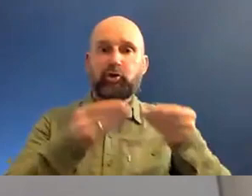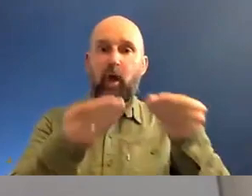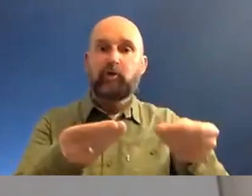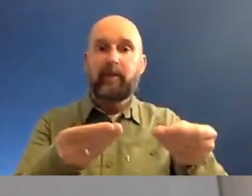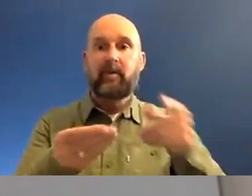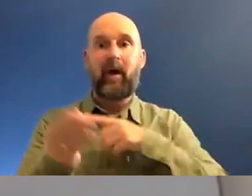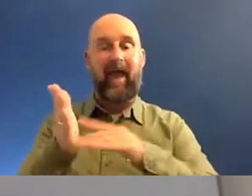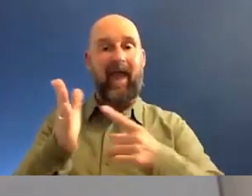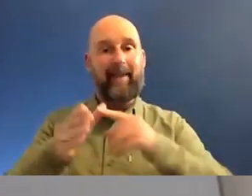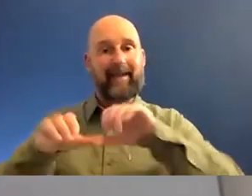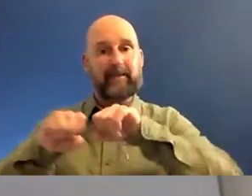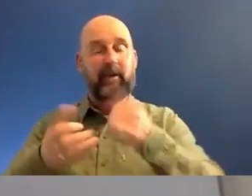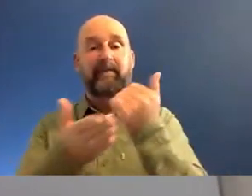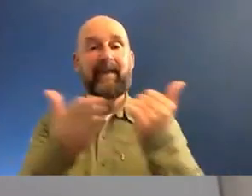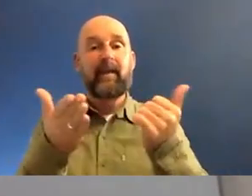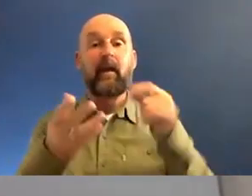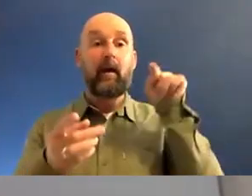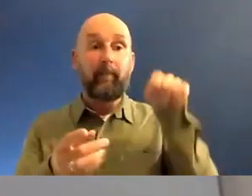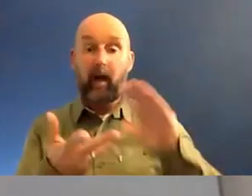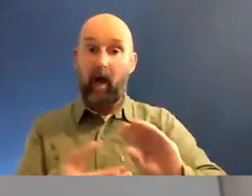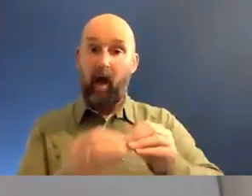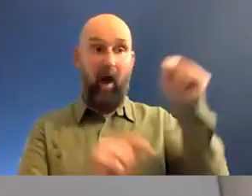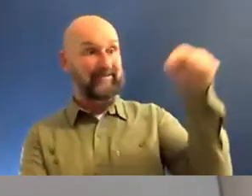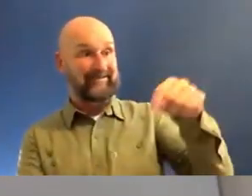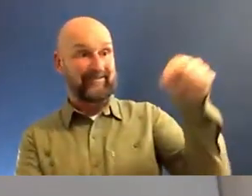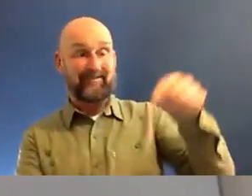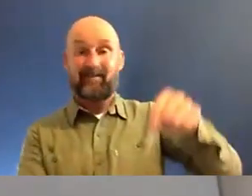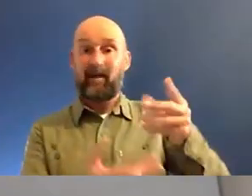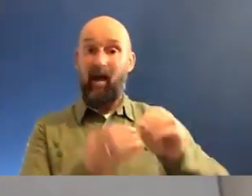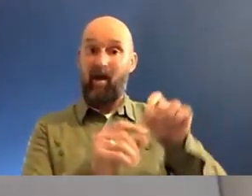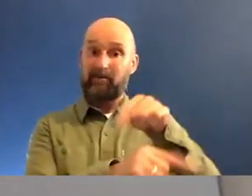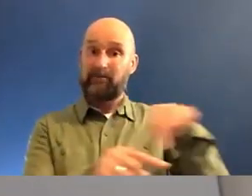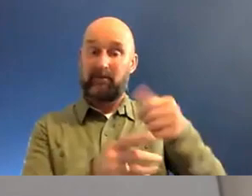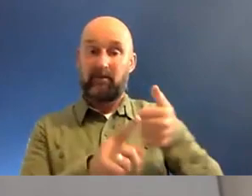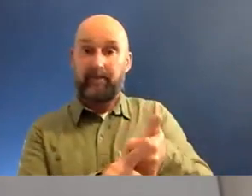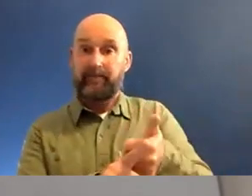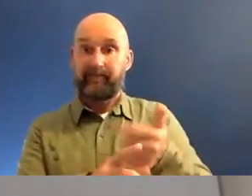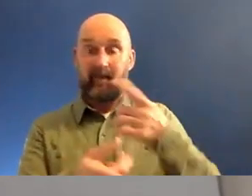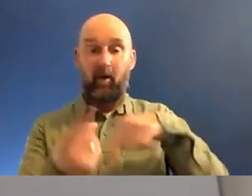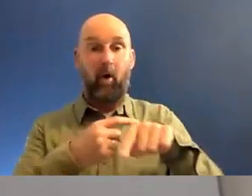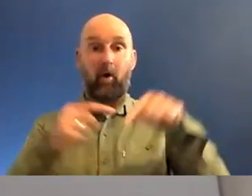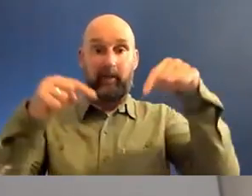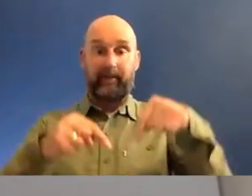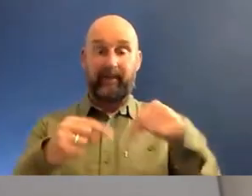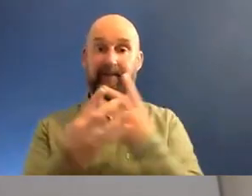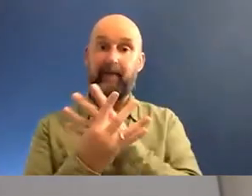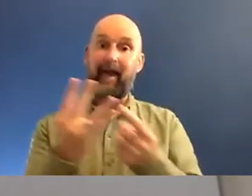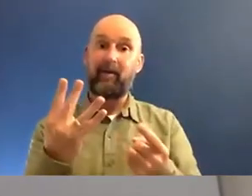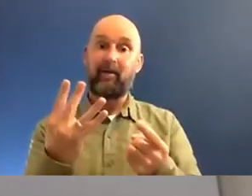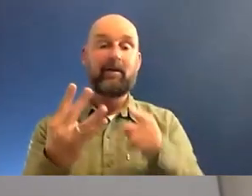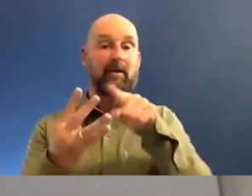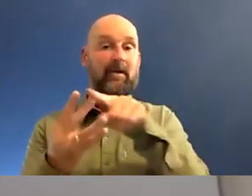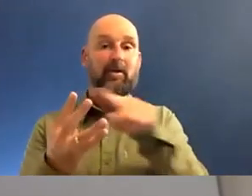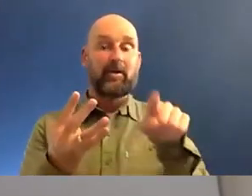for master's degrees. Fantastic. What about the arts? What about people like everyone on this panel trying to put out